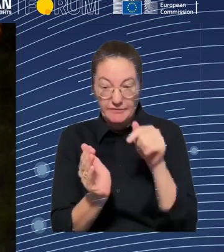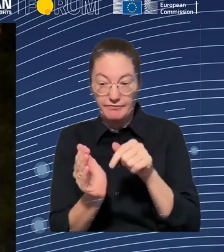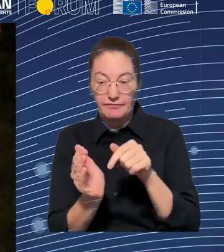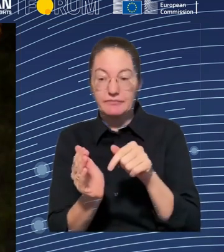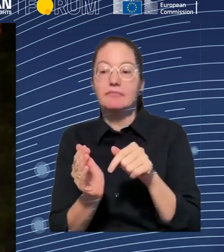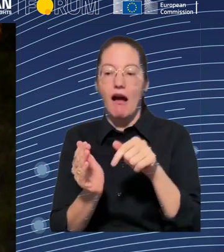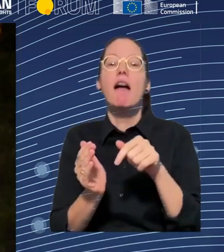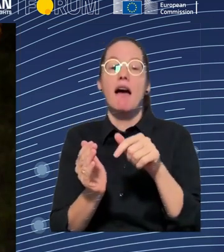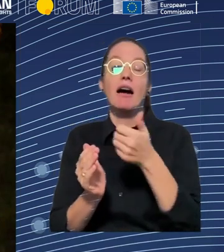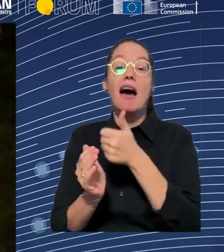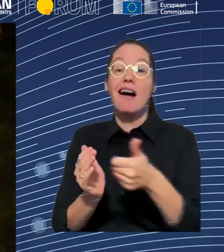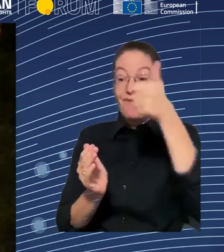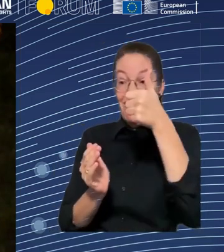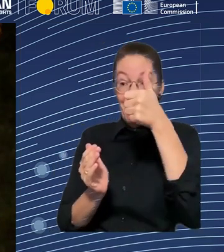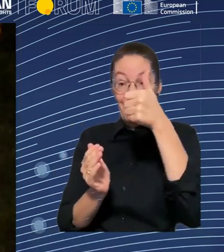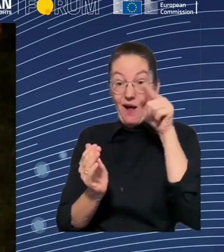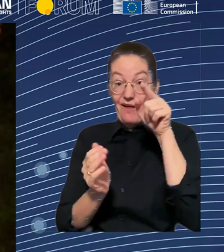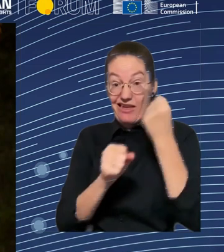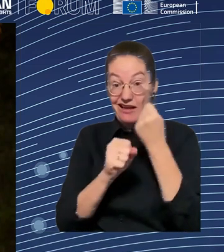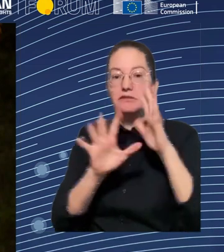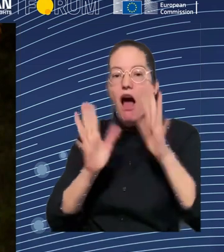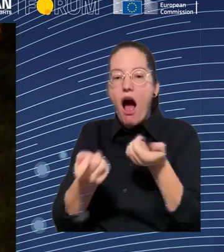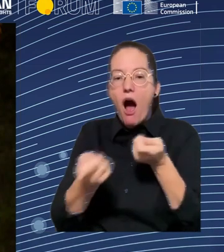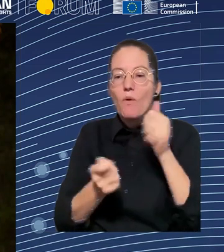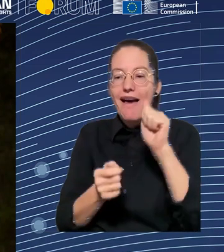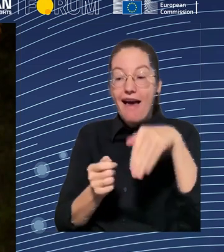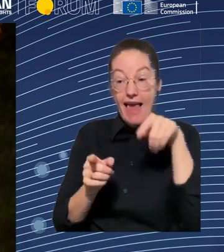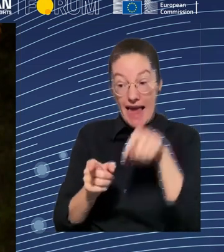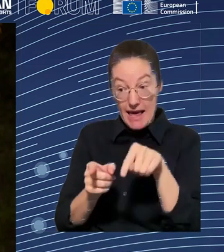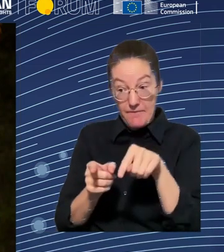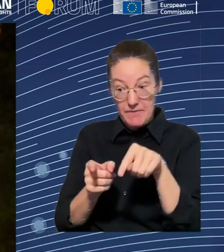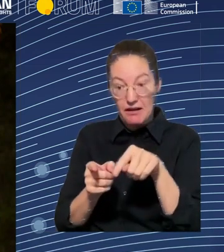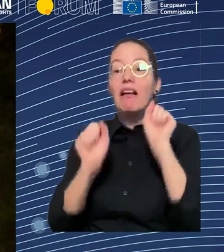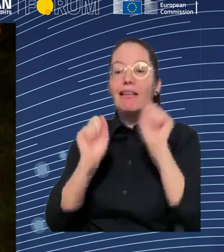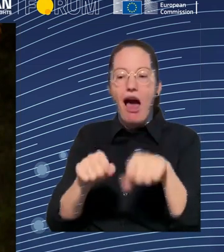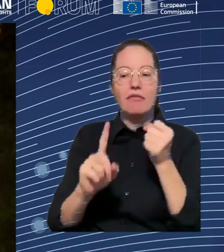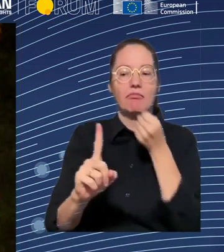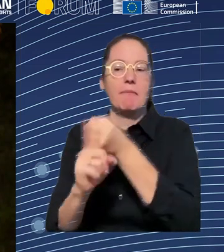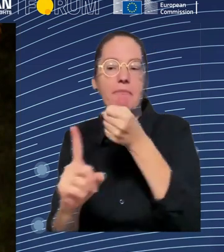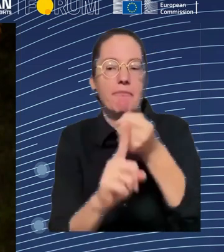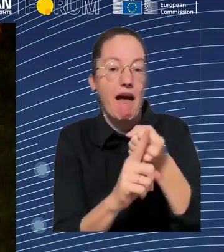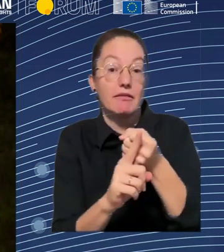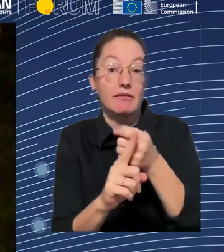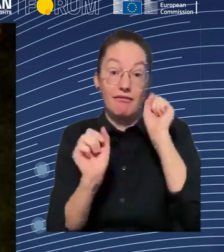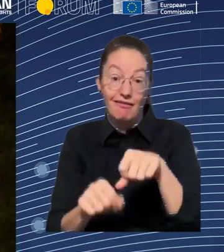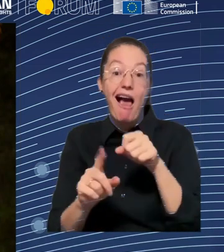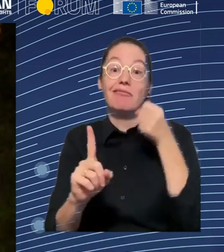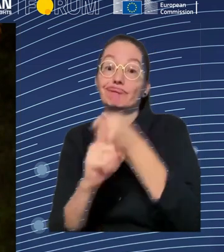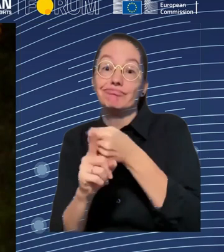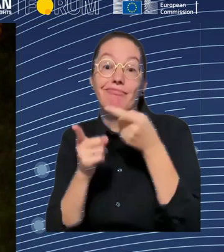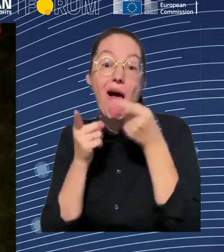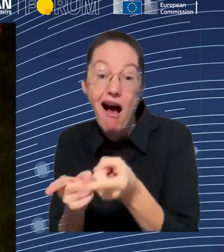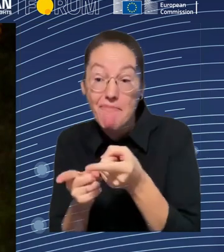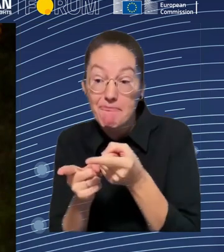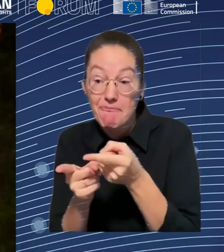out from industry studies, but this is really an area where we need significantly more research. So, some of the harms are, obviously, many of you heard